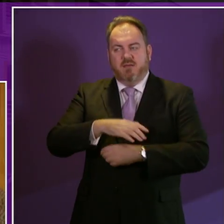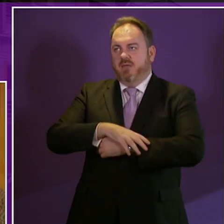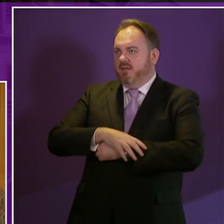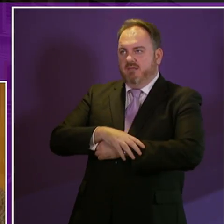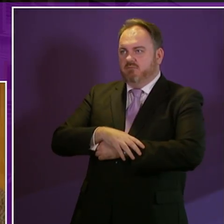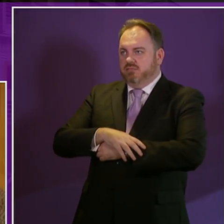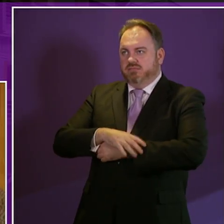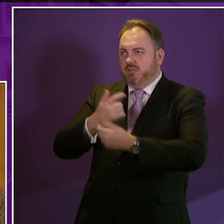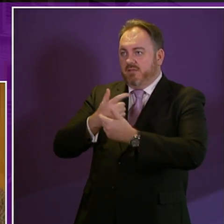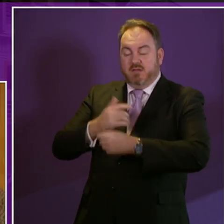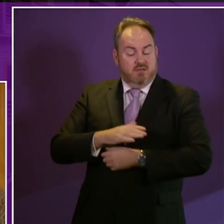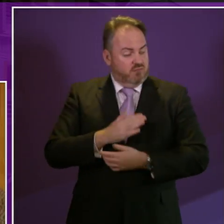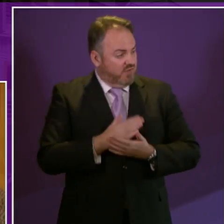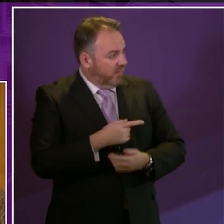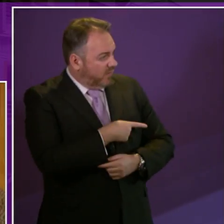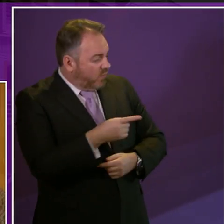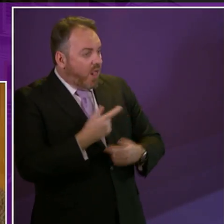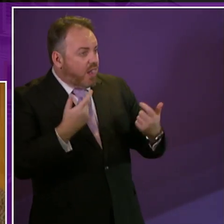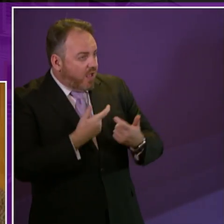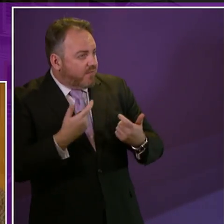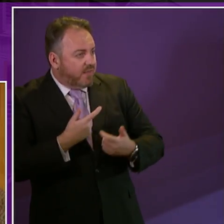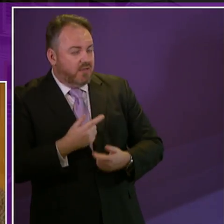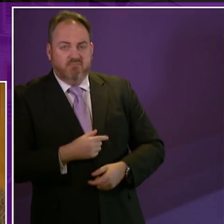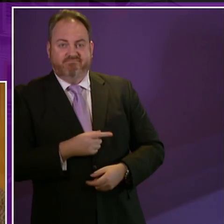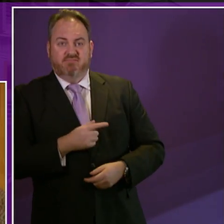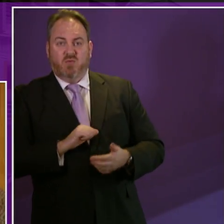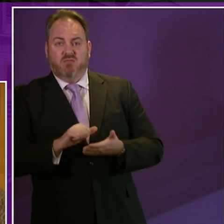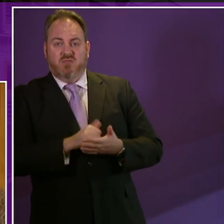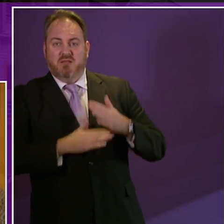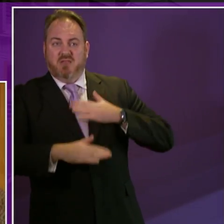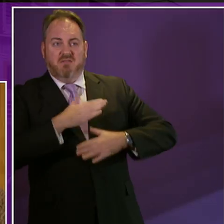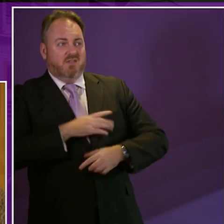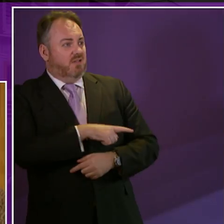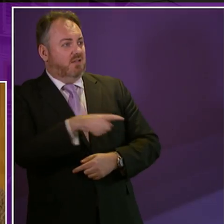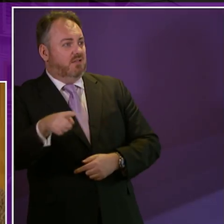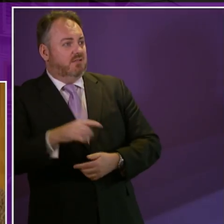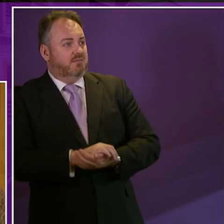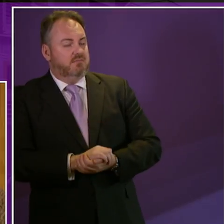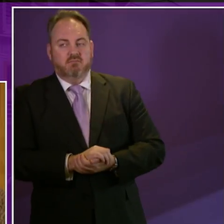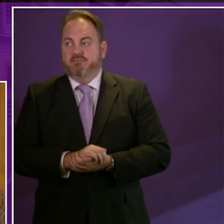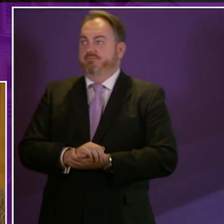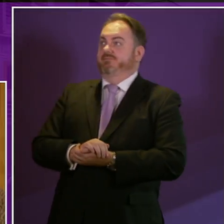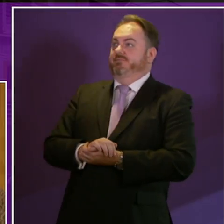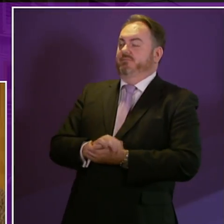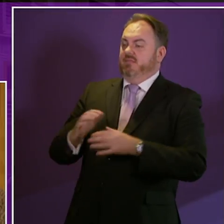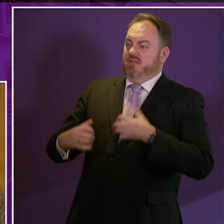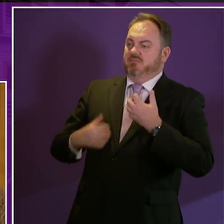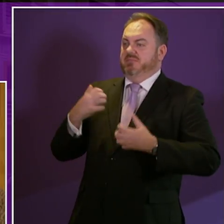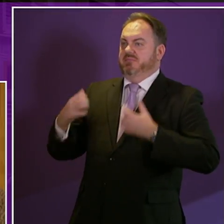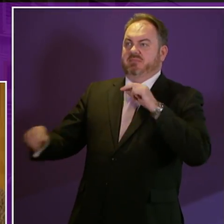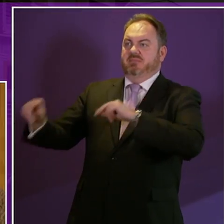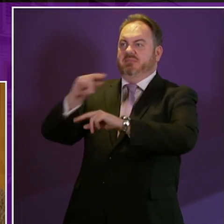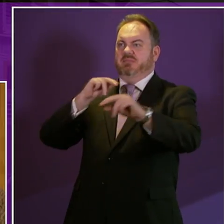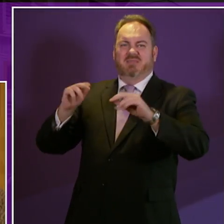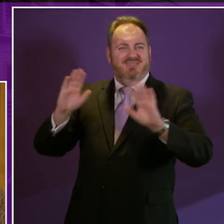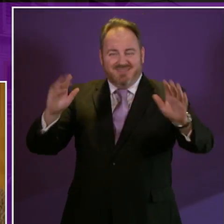I don't think laughing is probably the right thing to do promoting the best opportunities in life for those living with disabilities I